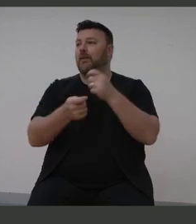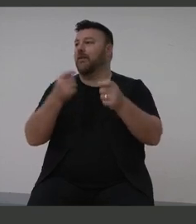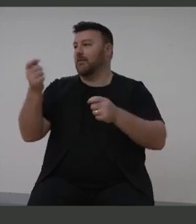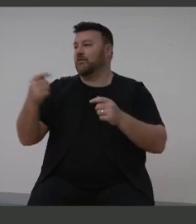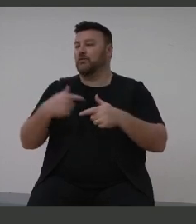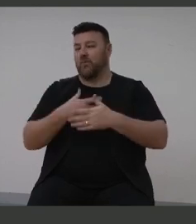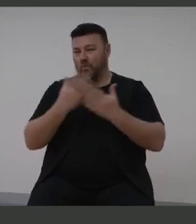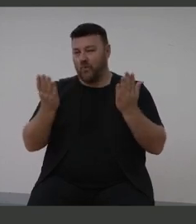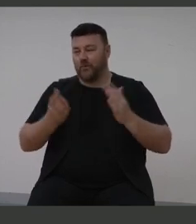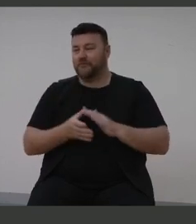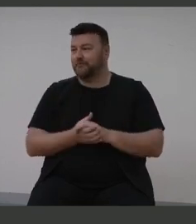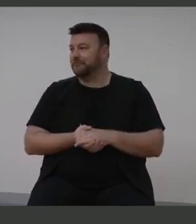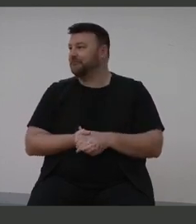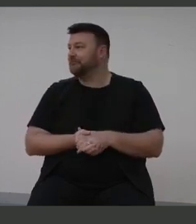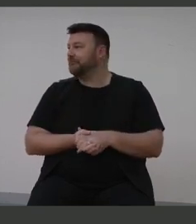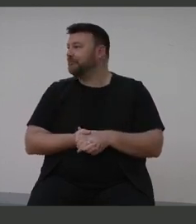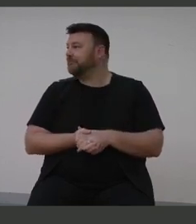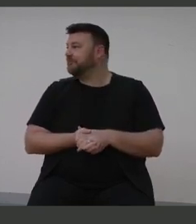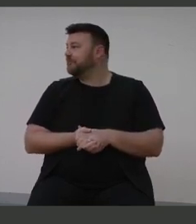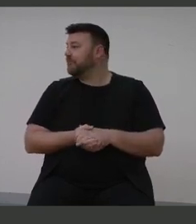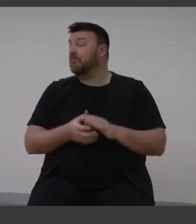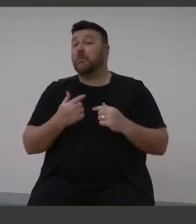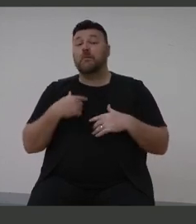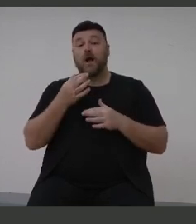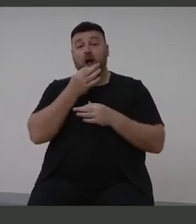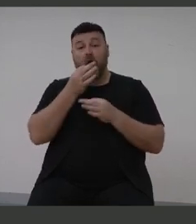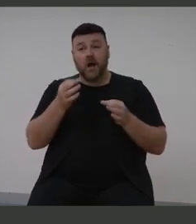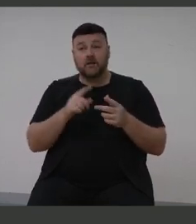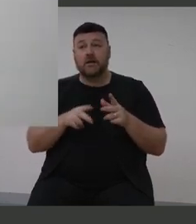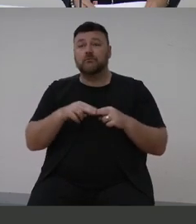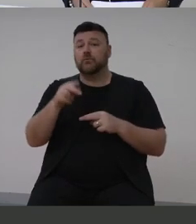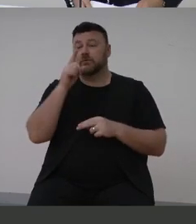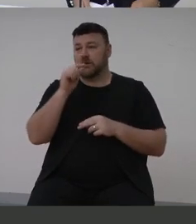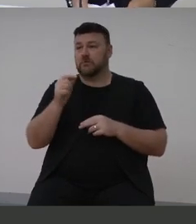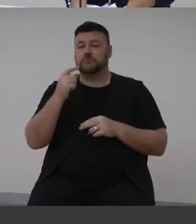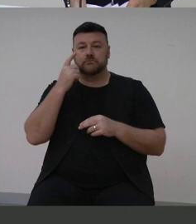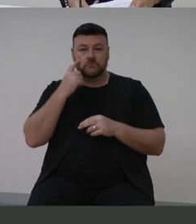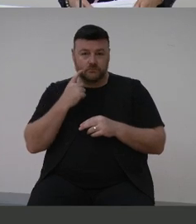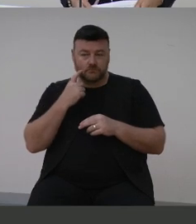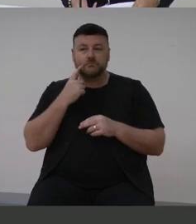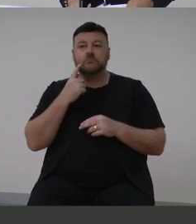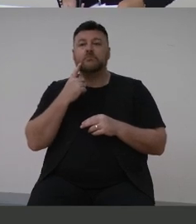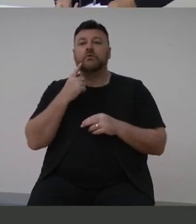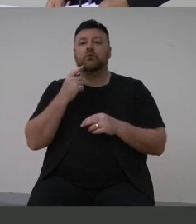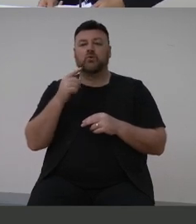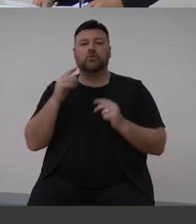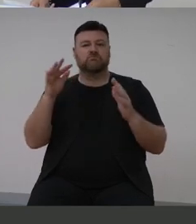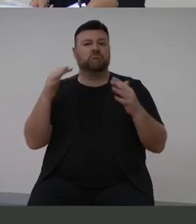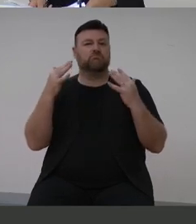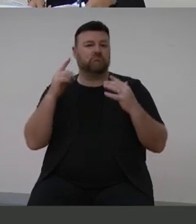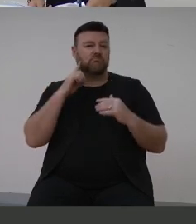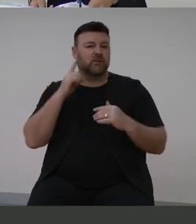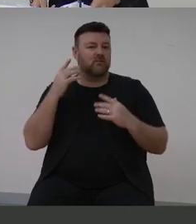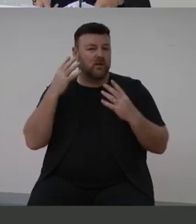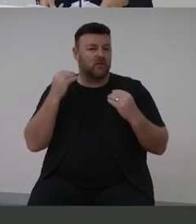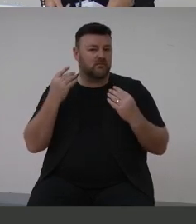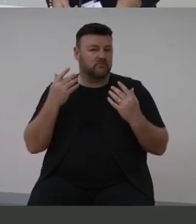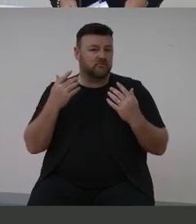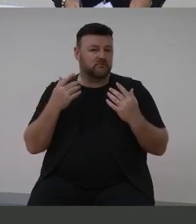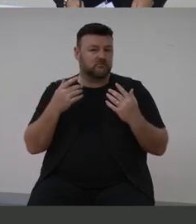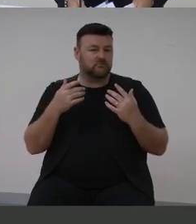colleagues in the coming days, but we would ask if you can do what you can to draw attention to the key messages at the World Report. That would be